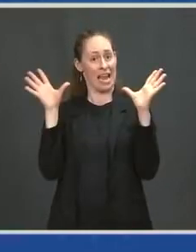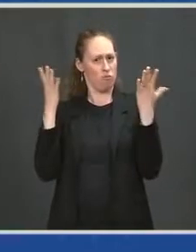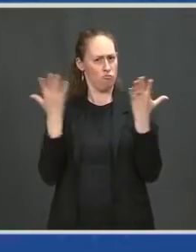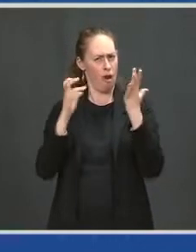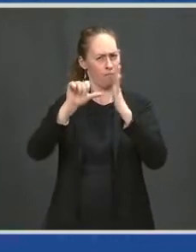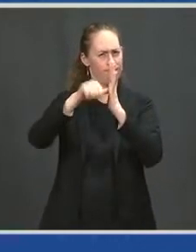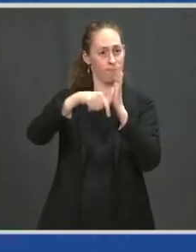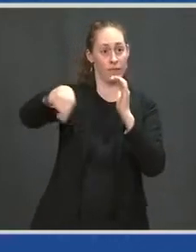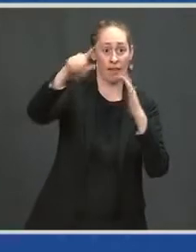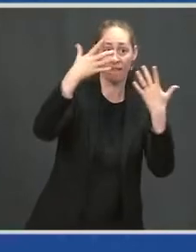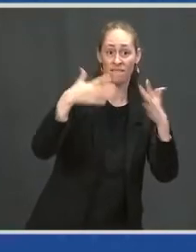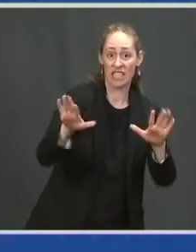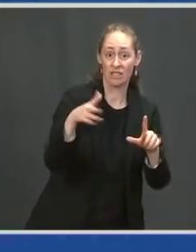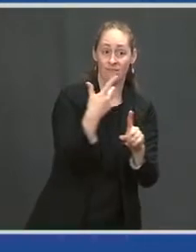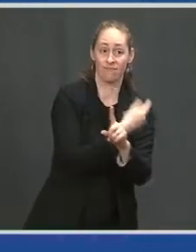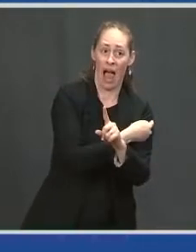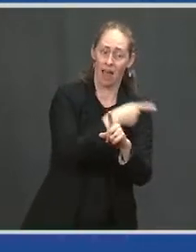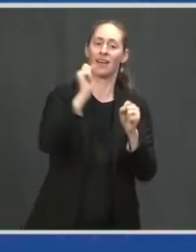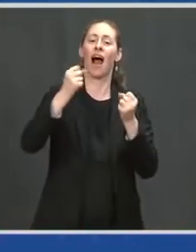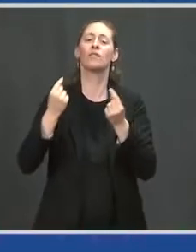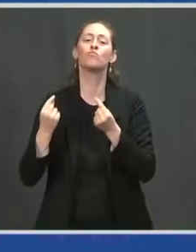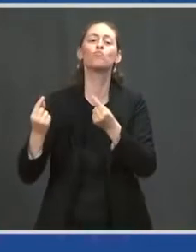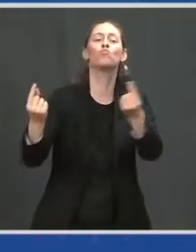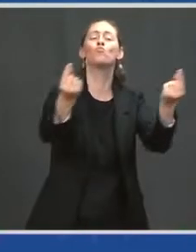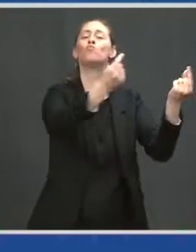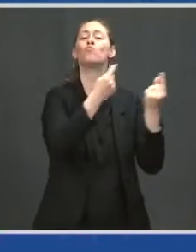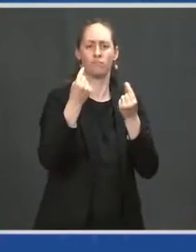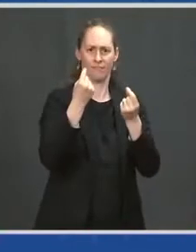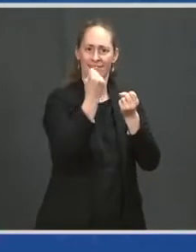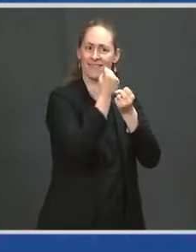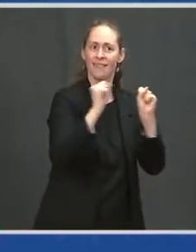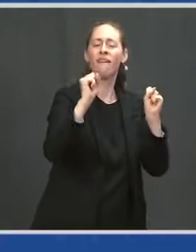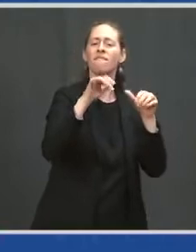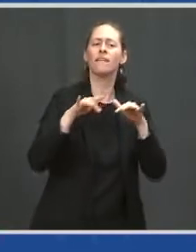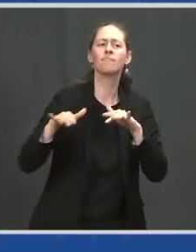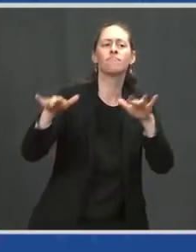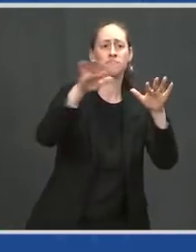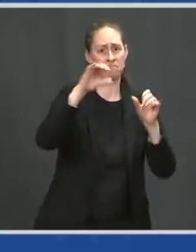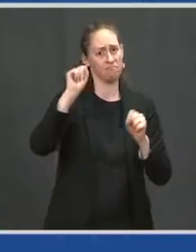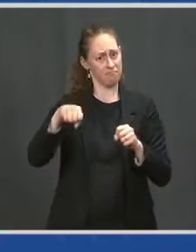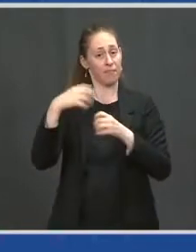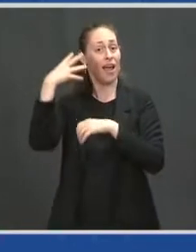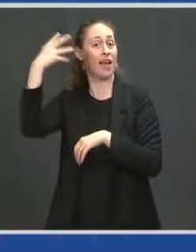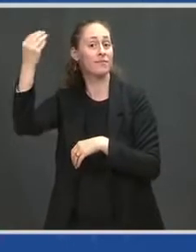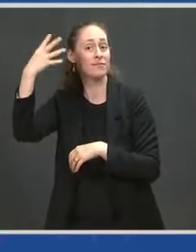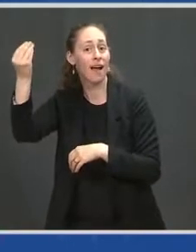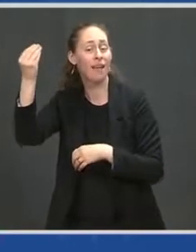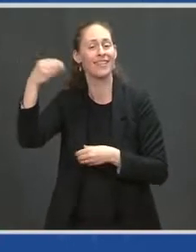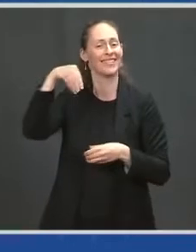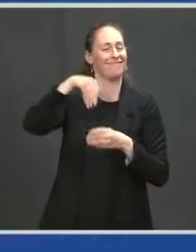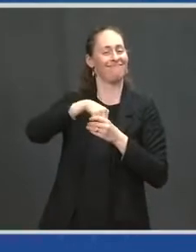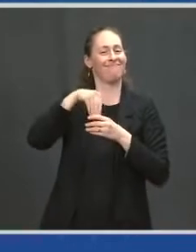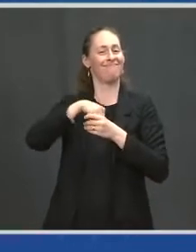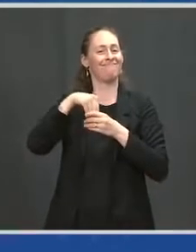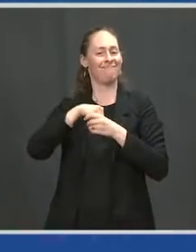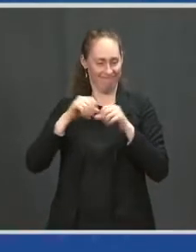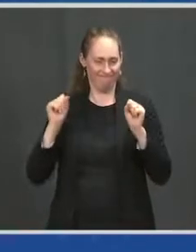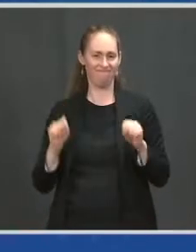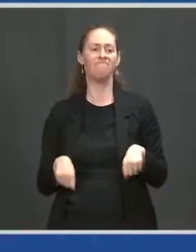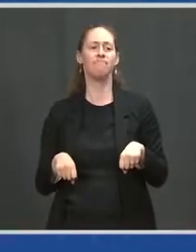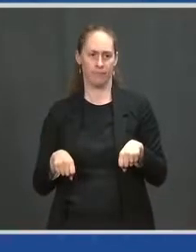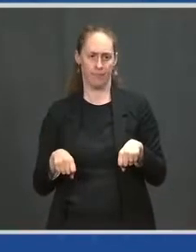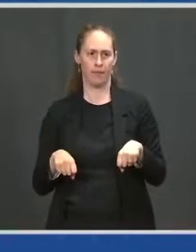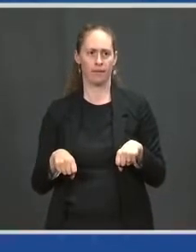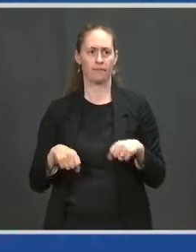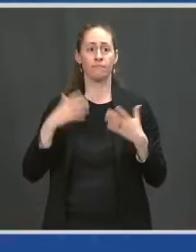more things more safely, both outdoors as well as indoors. For — so, for those who